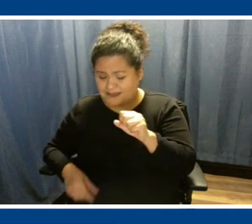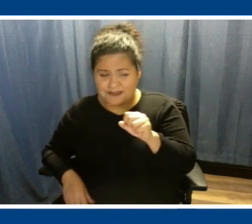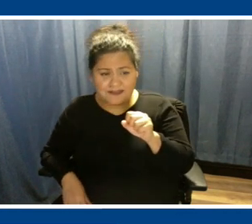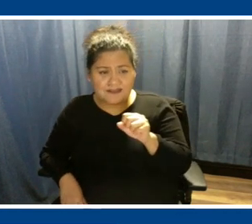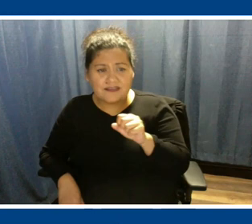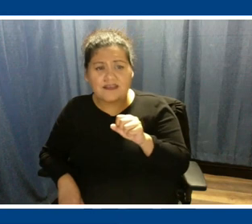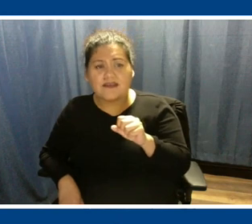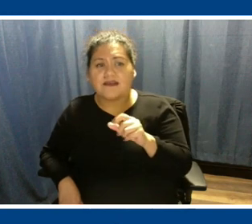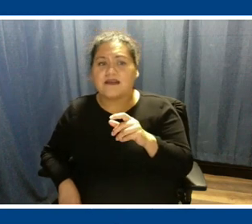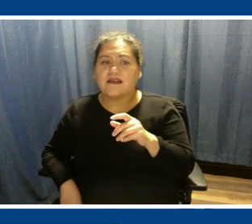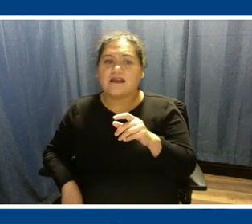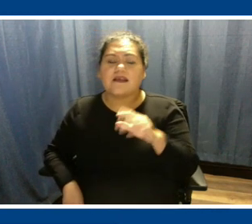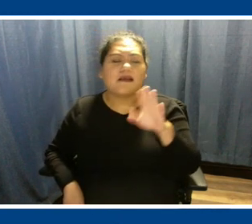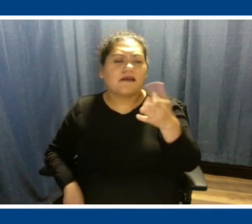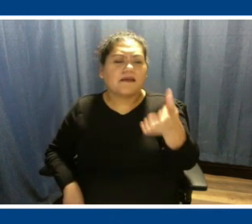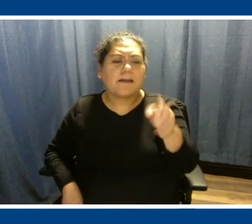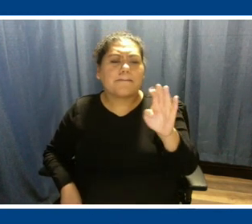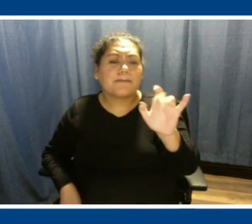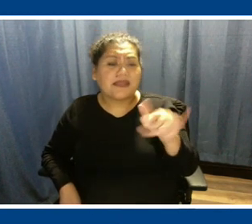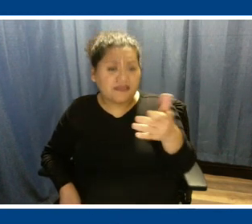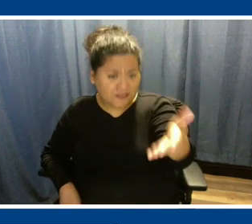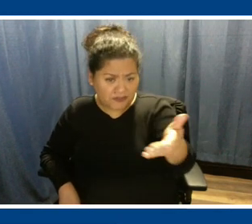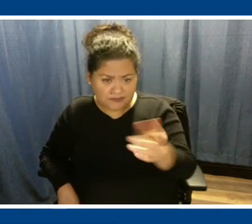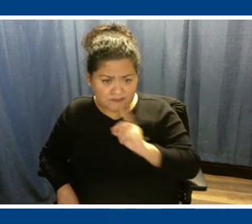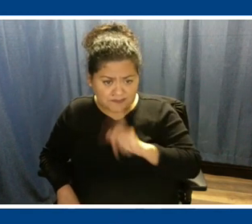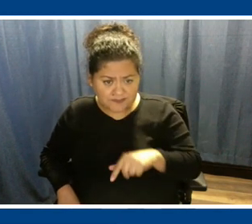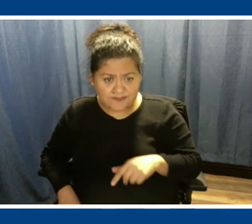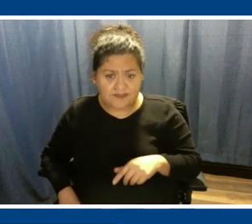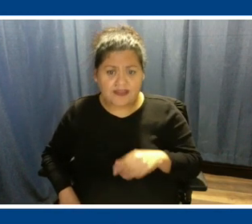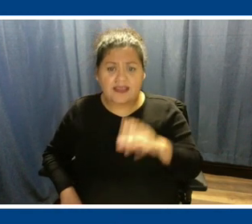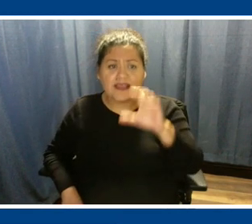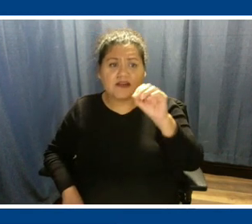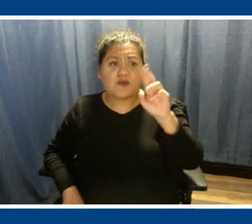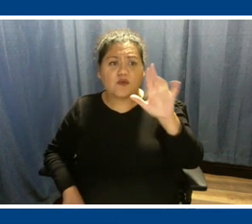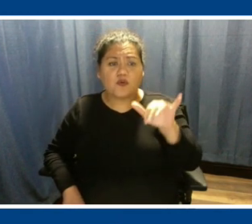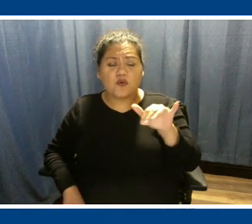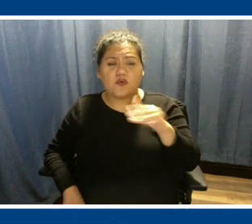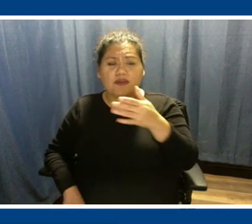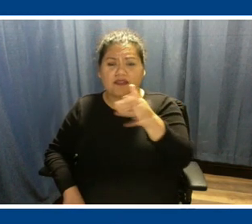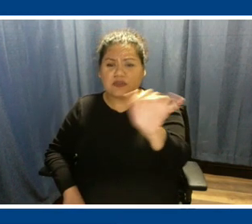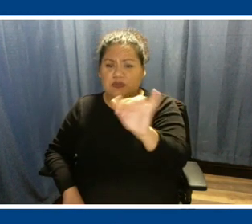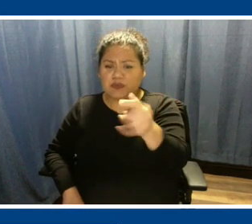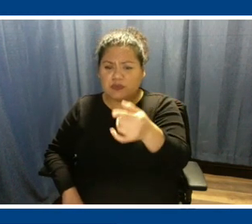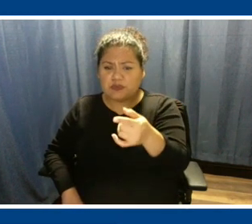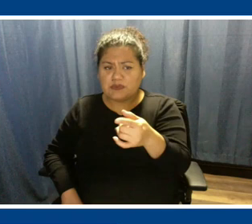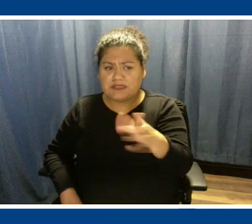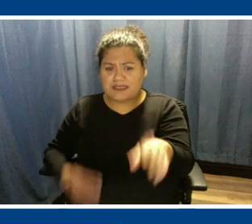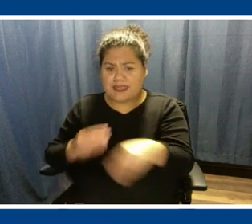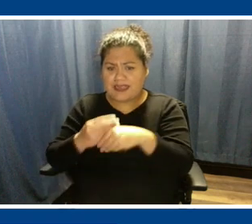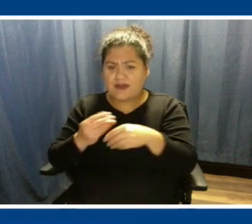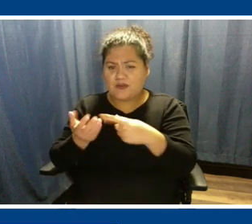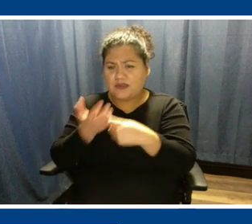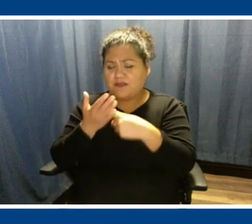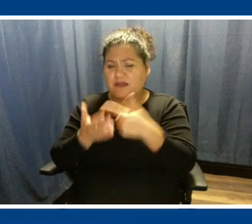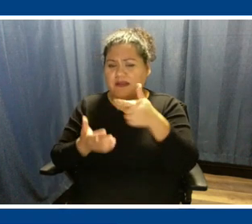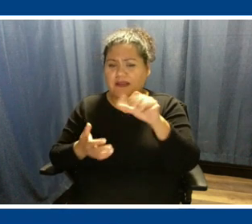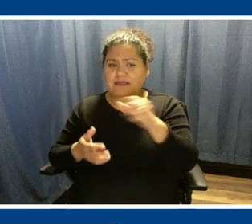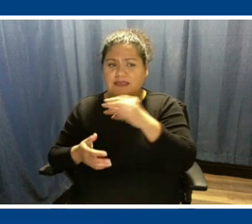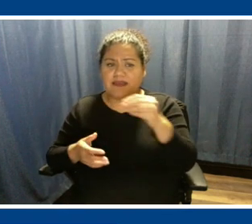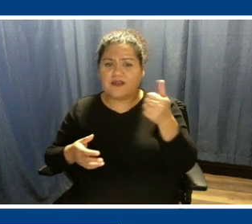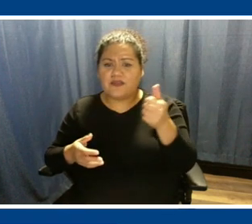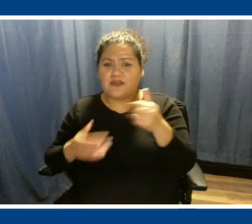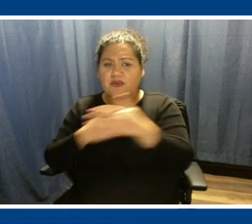Benny, maybe you can speak to that. And then, Corey, too, I know there's, you know, when we're talking about gas and we're talking about other countries and